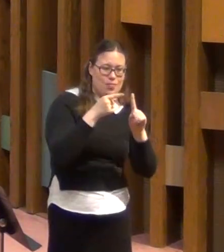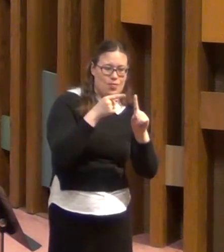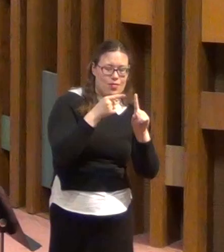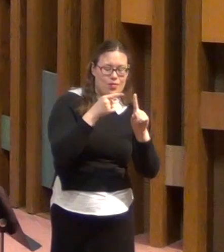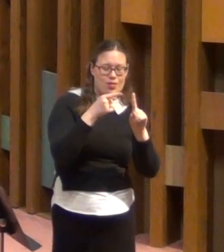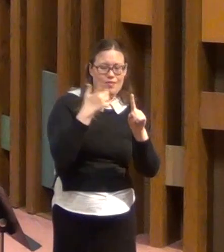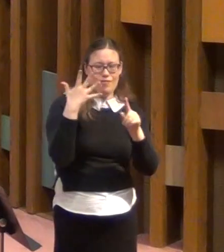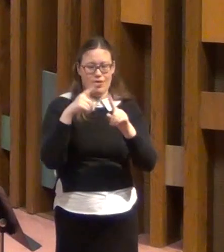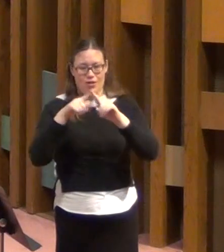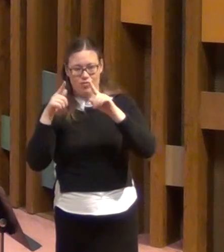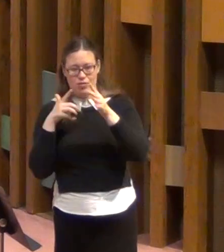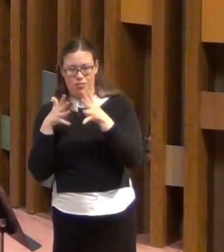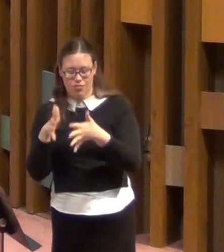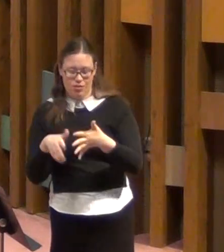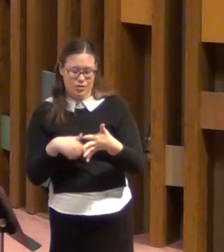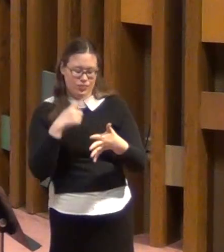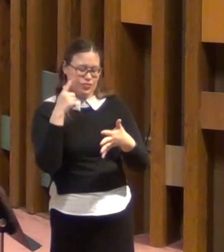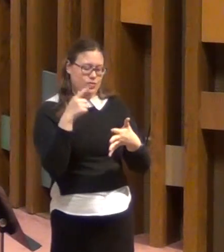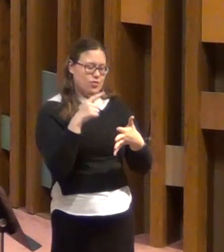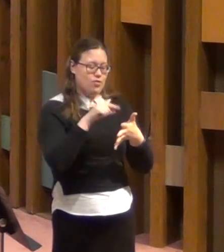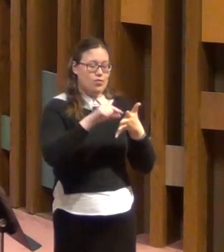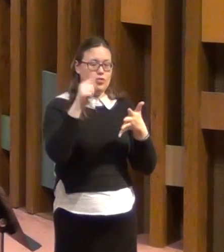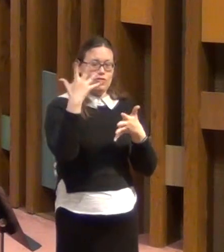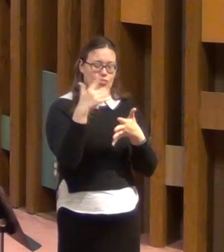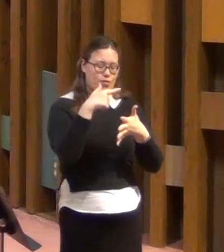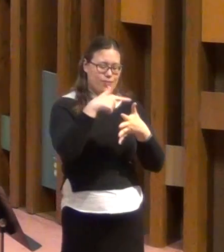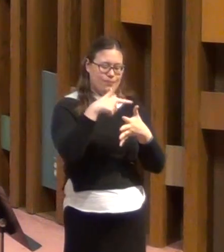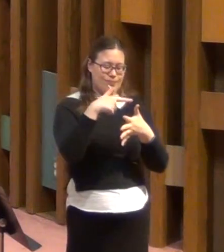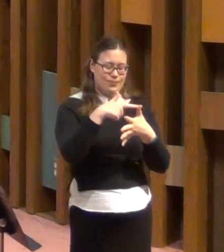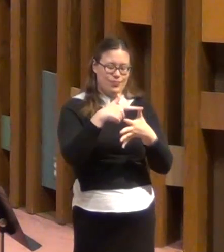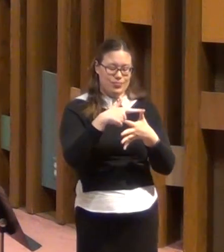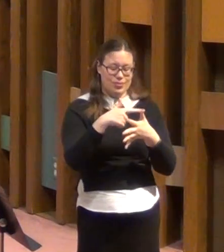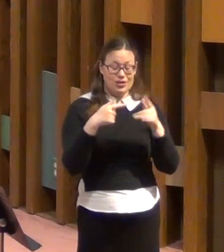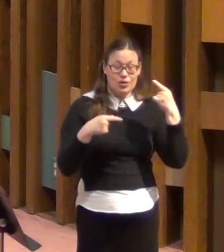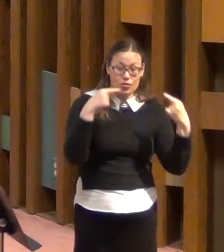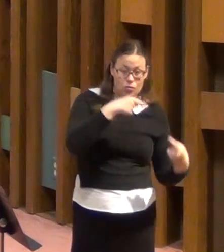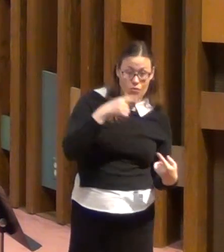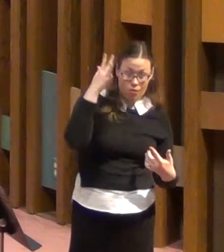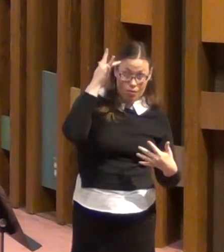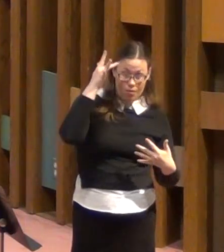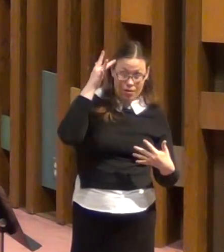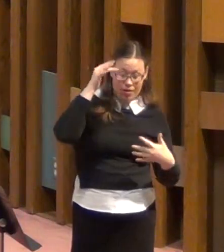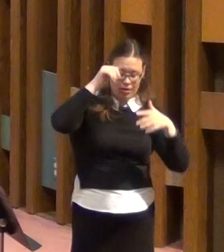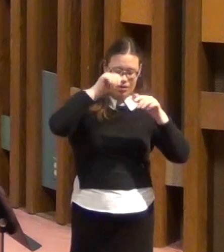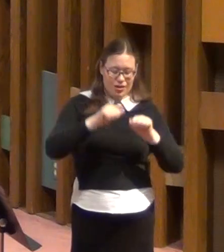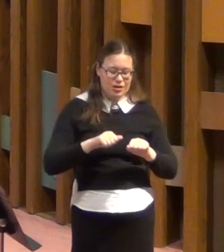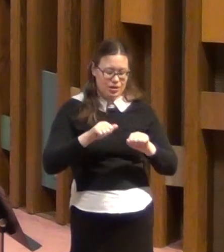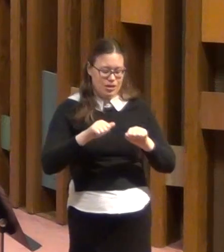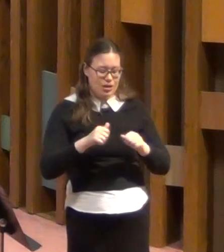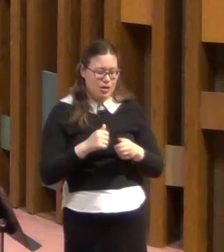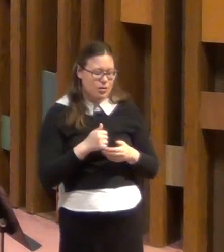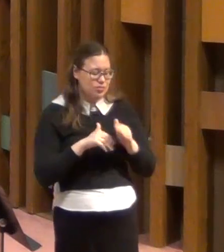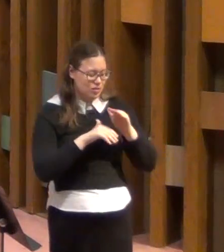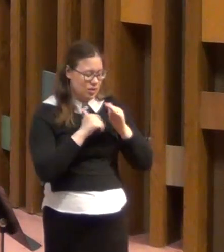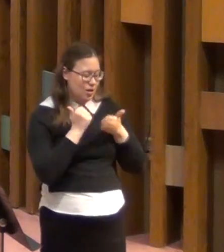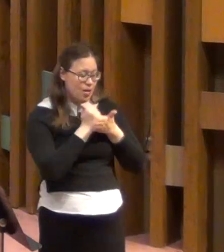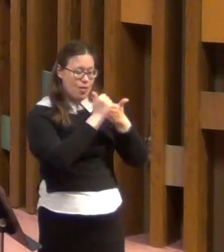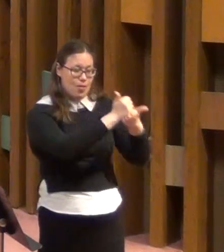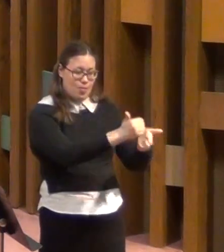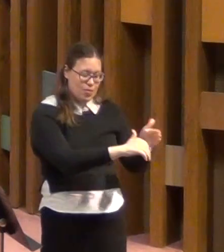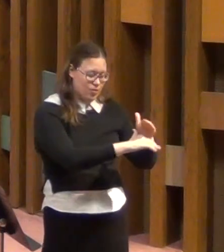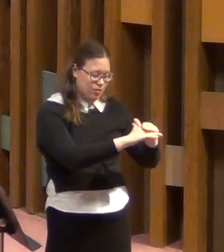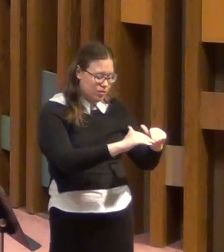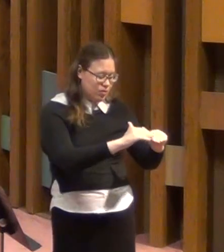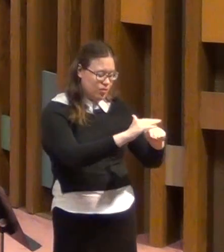into our lives? Look at verse 4. So that we can comfort those in any trouble with